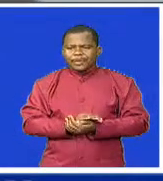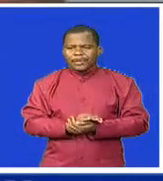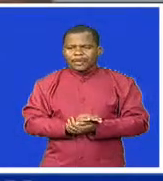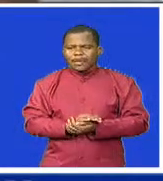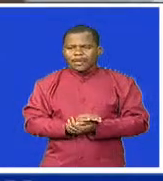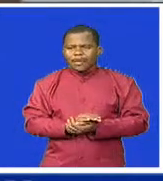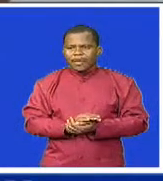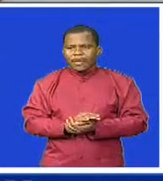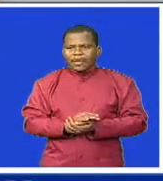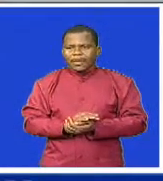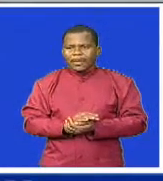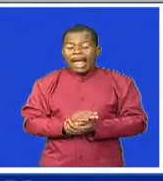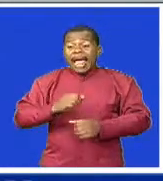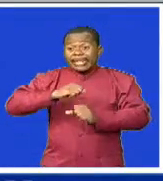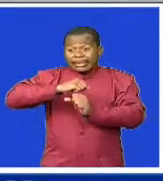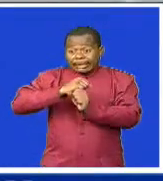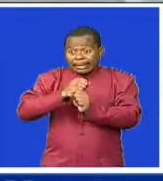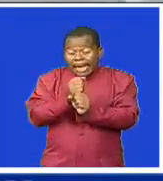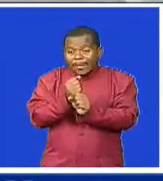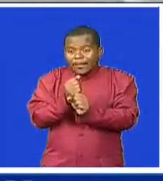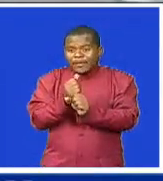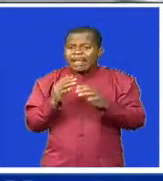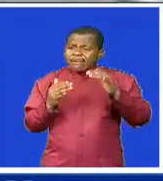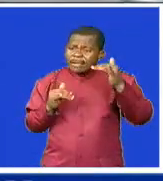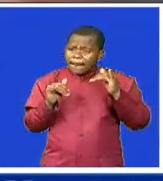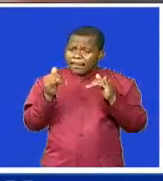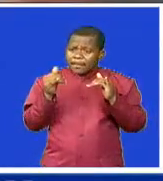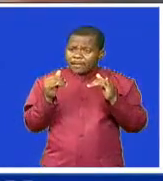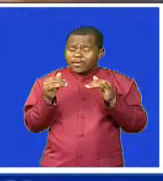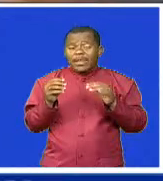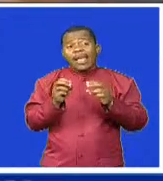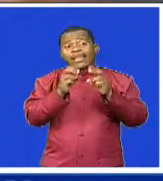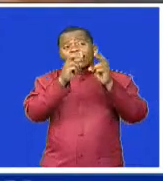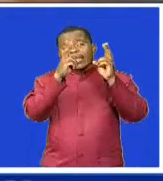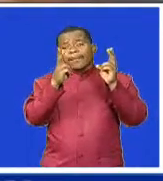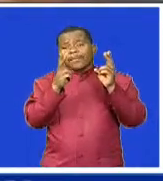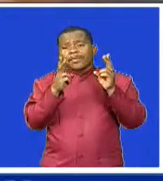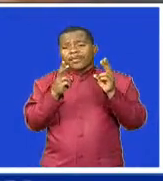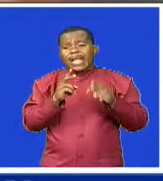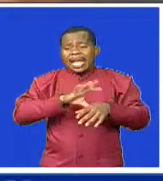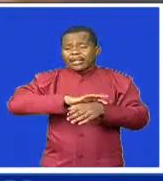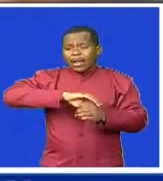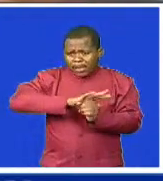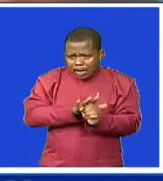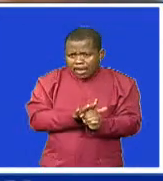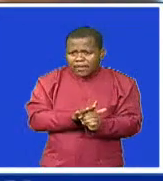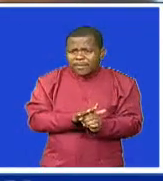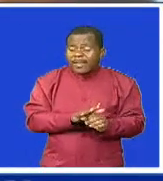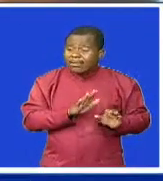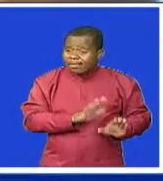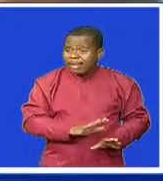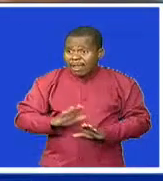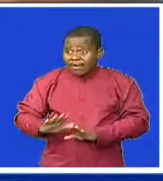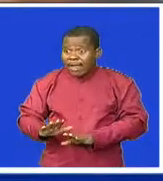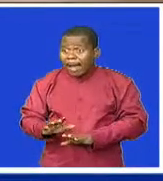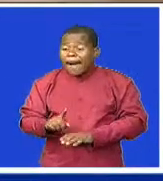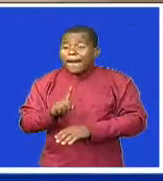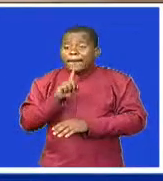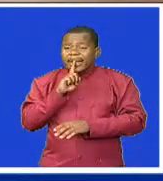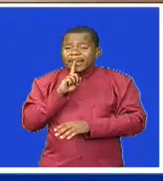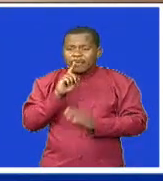day is commemorated under the theme Recover Better, Stand Up for Human Rights. The Commissioner, Sabelo Masugu,